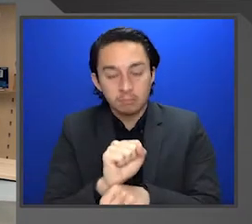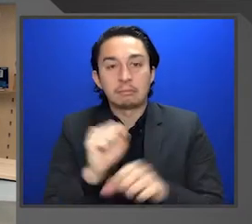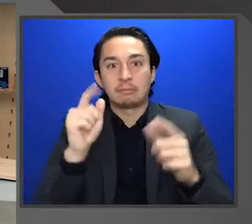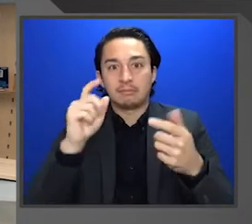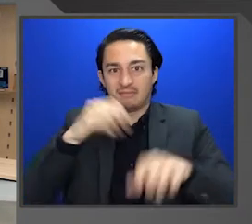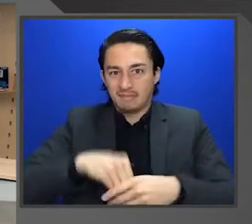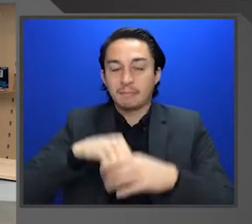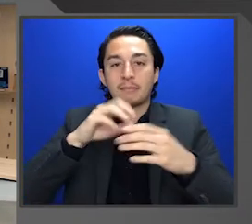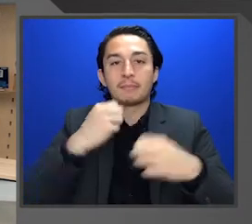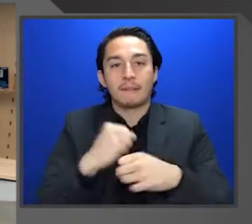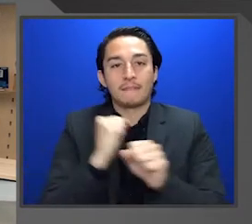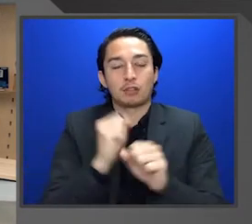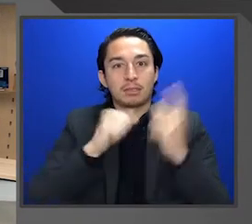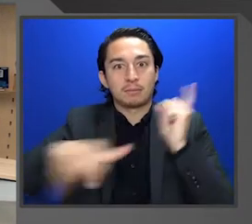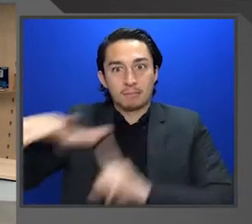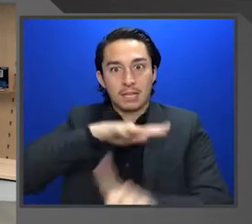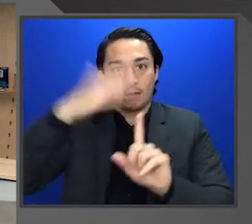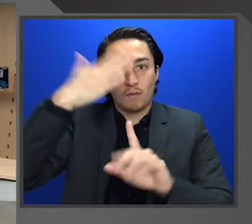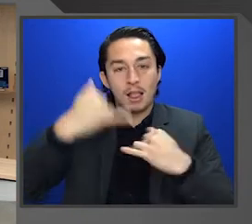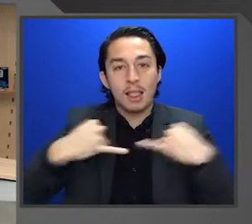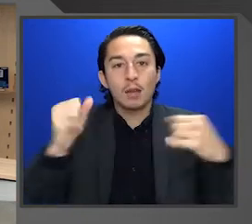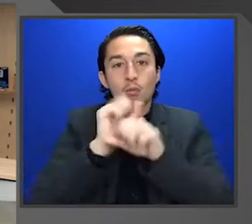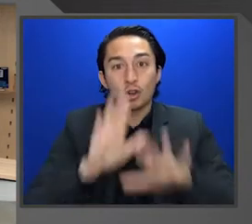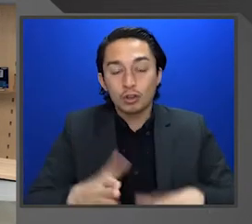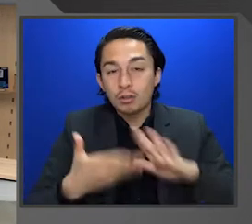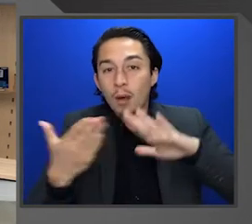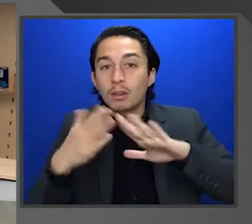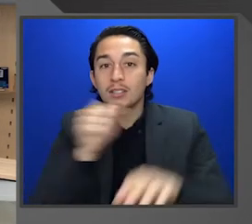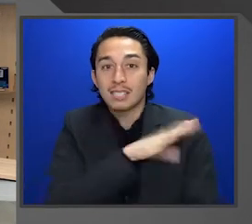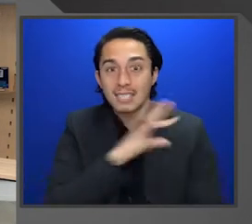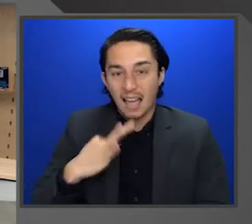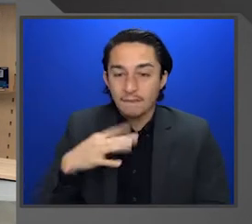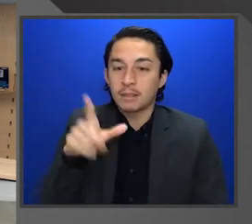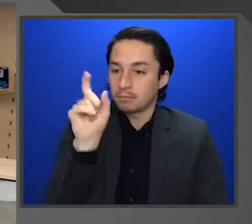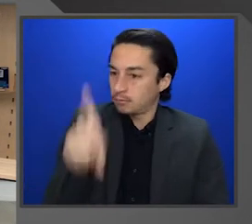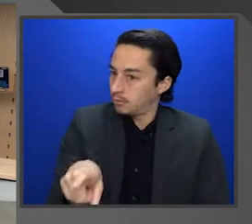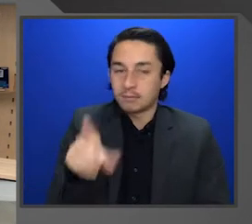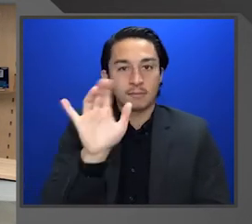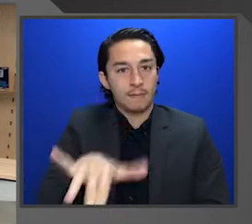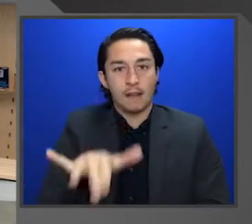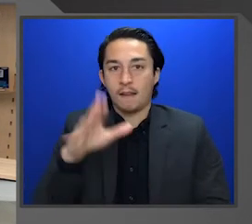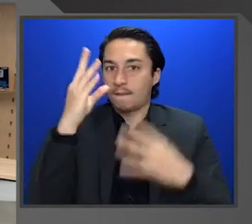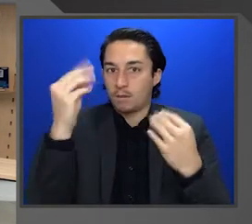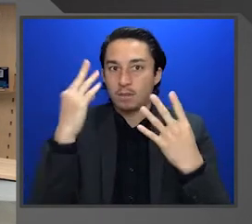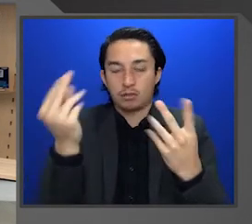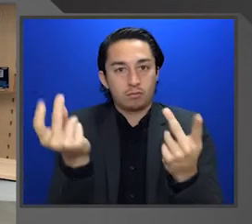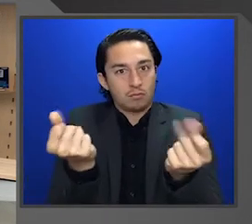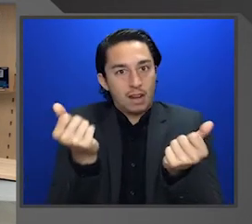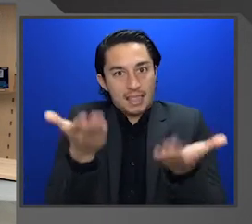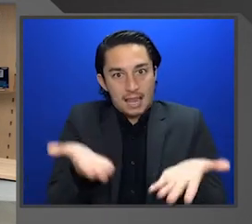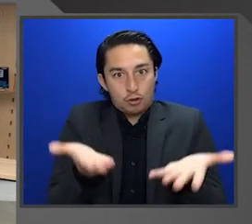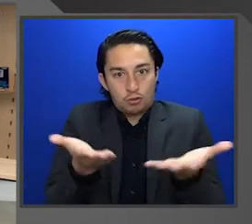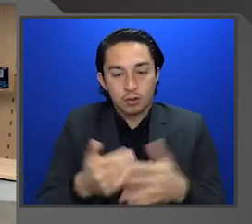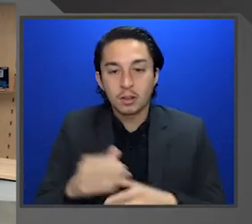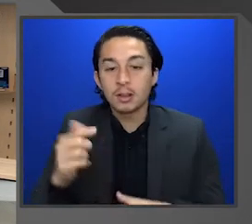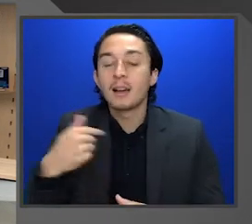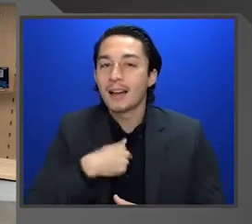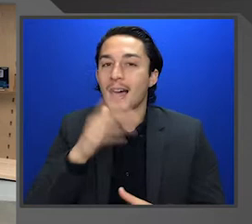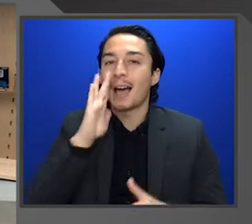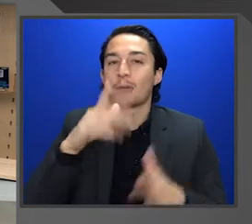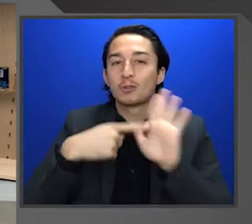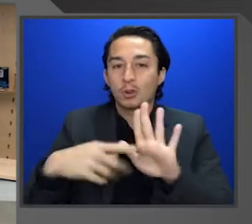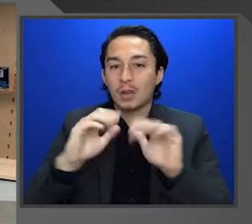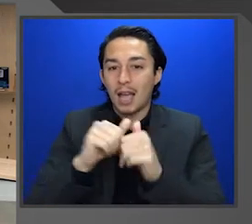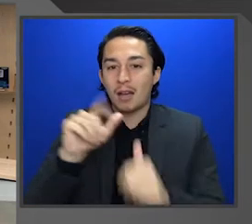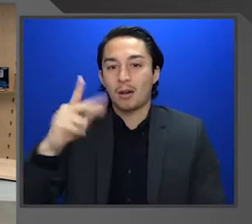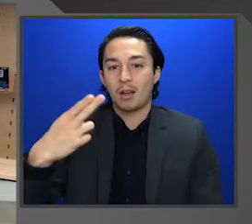manufacturing space, where frontline workers and operational staff are in dire need of information right where they are. So